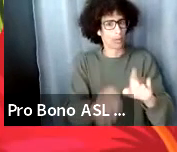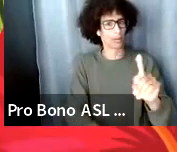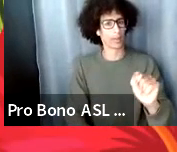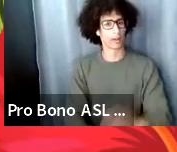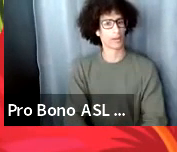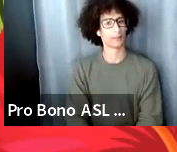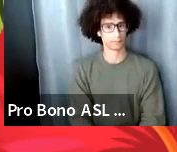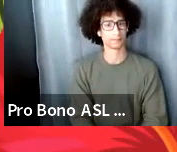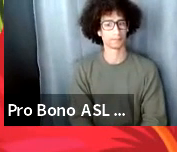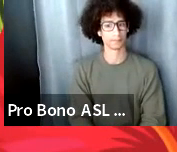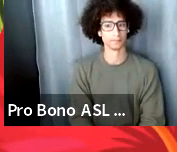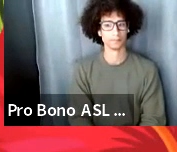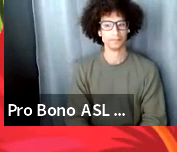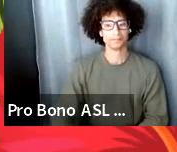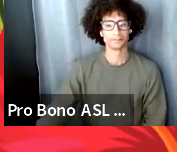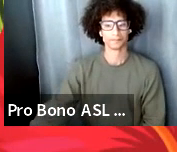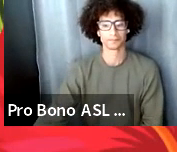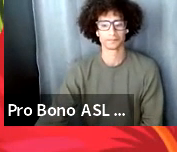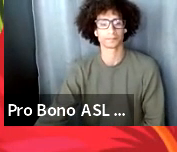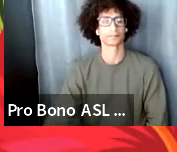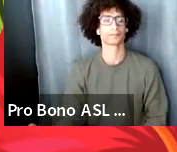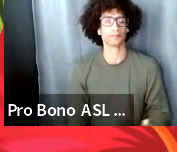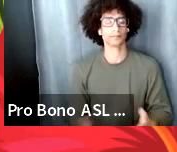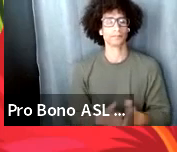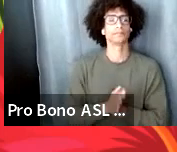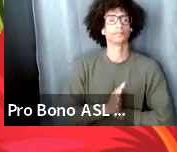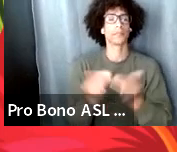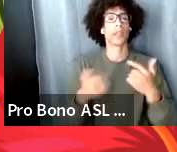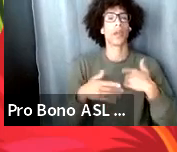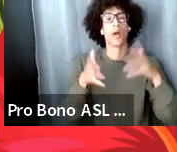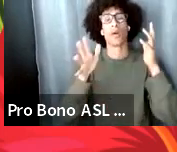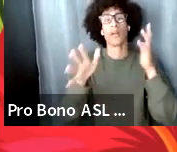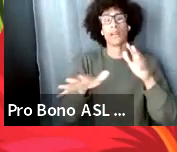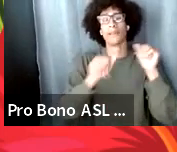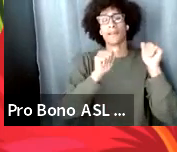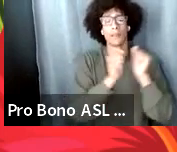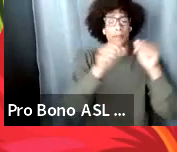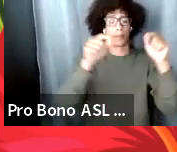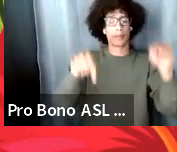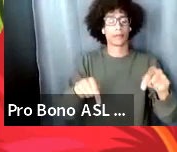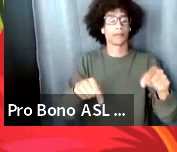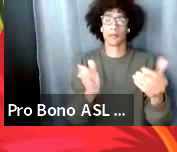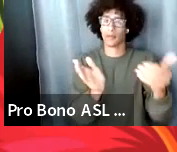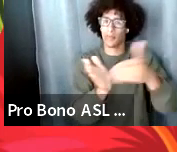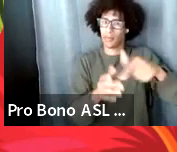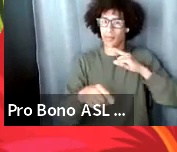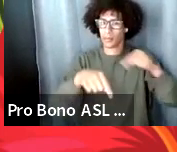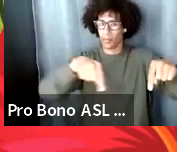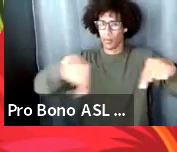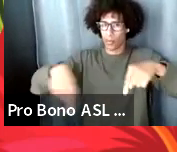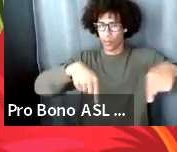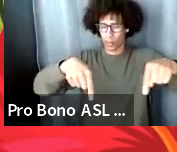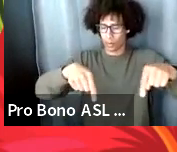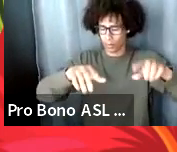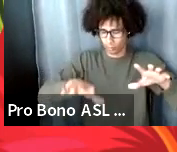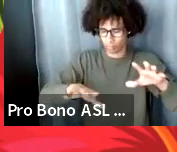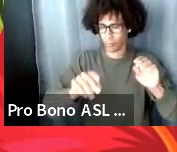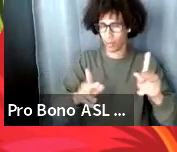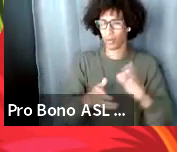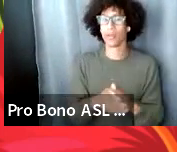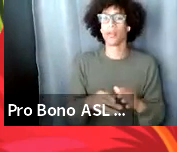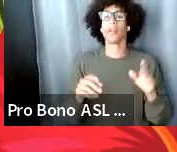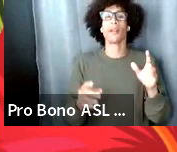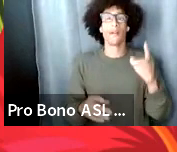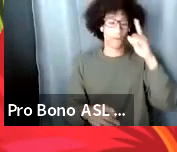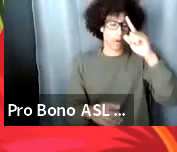you with this as much as i just shared and of course you this is recording you can go back to it there is no formula for performed narrative